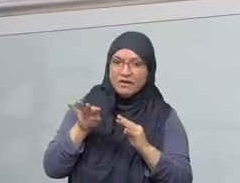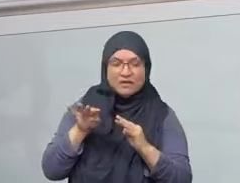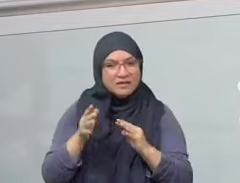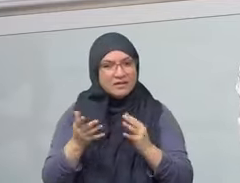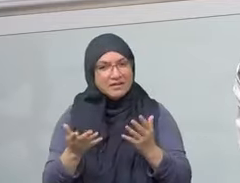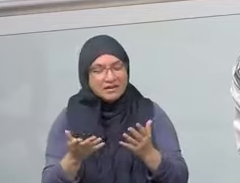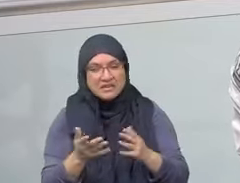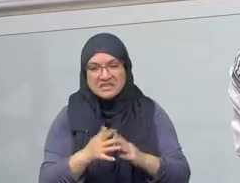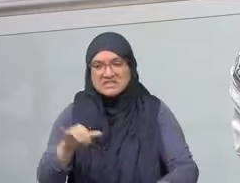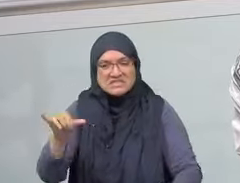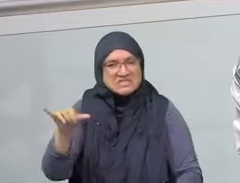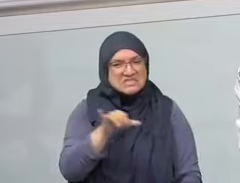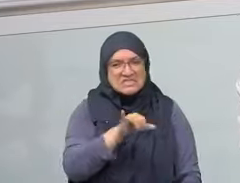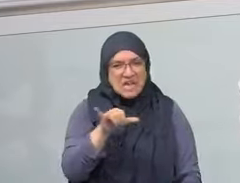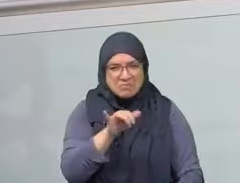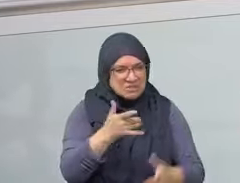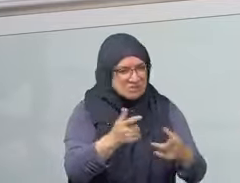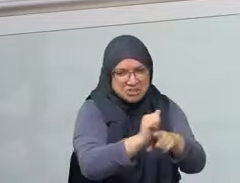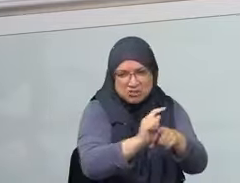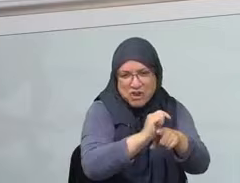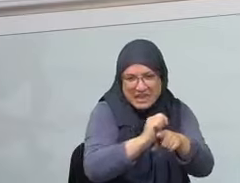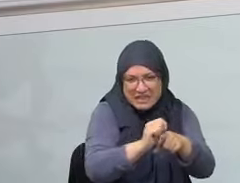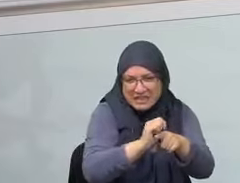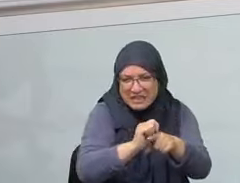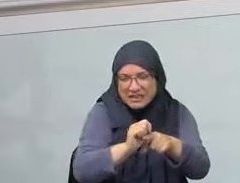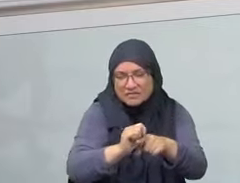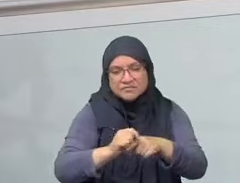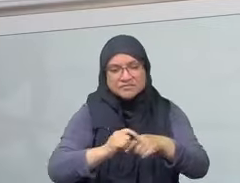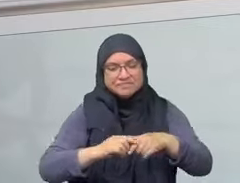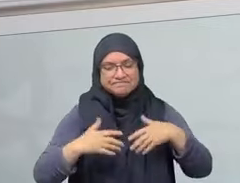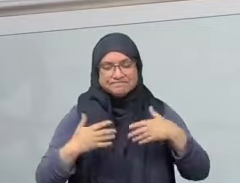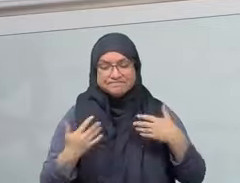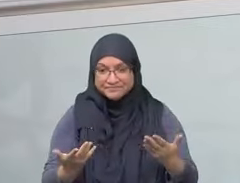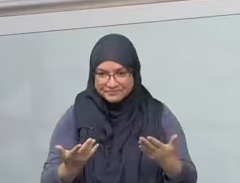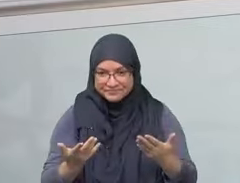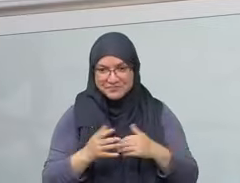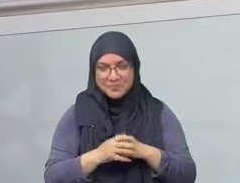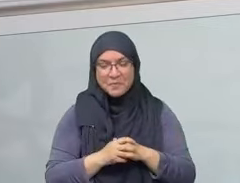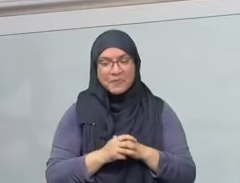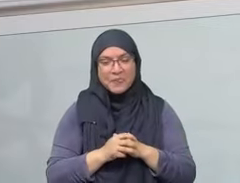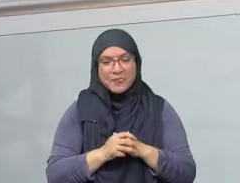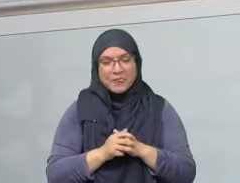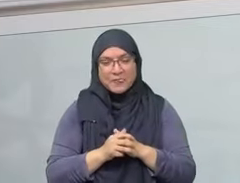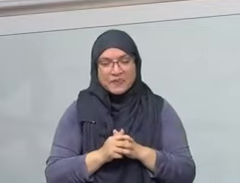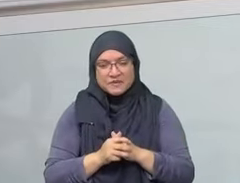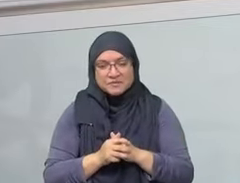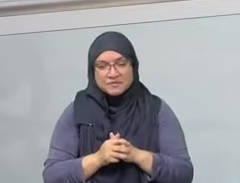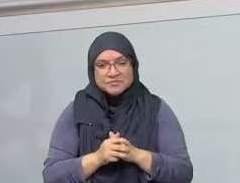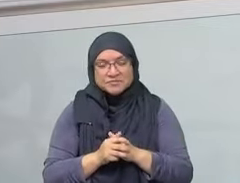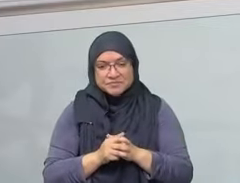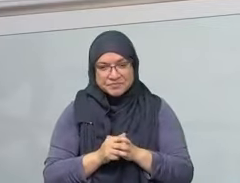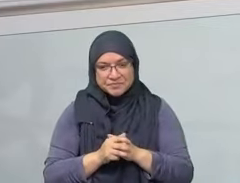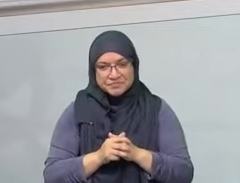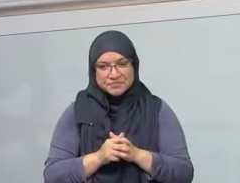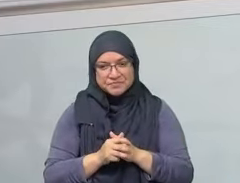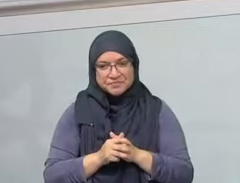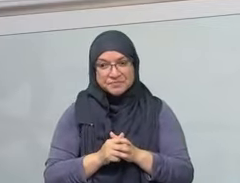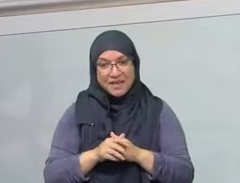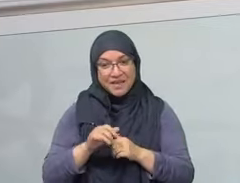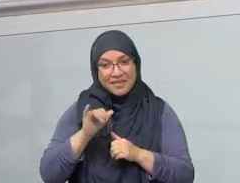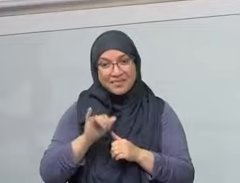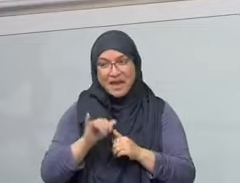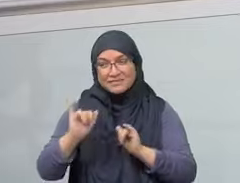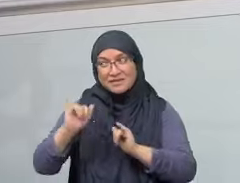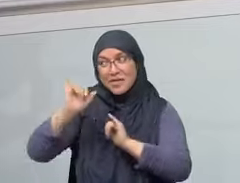says, it is called al-muqaddasa, the holy land, because it is al-mutahira. It purifies you of all of your sins.